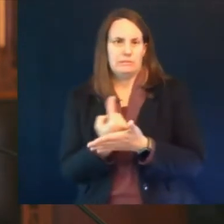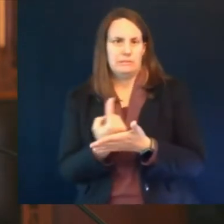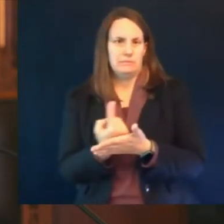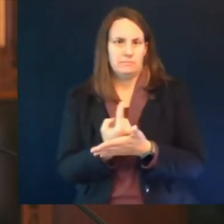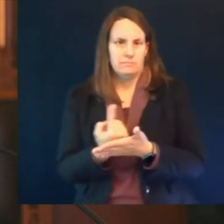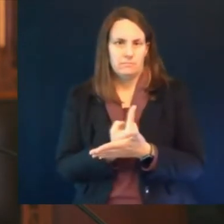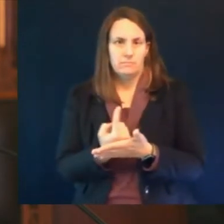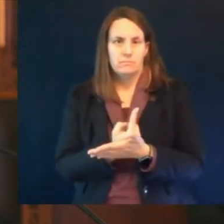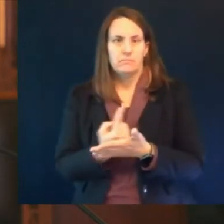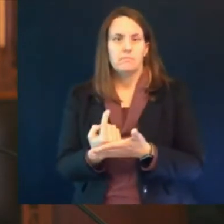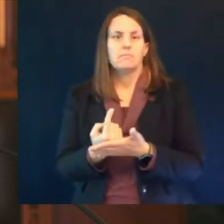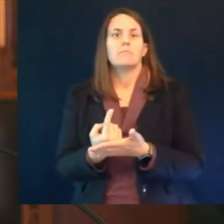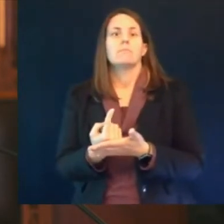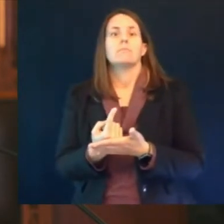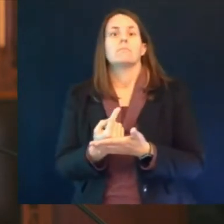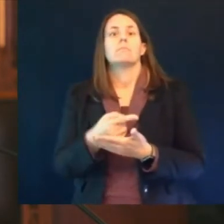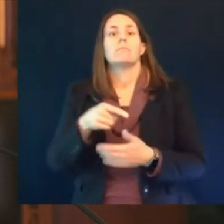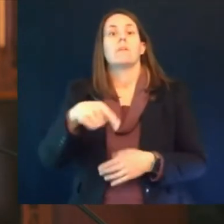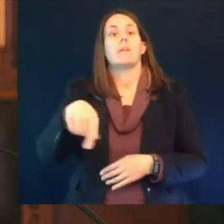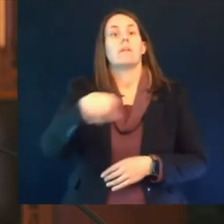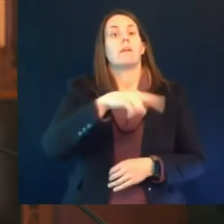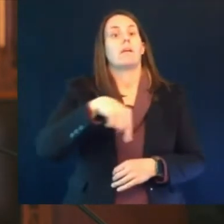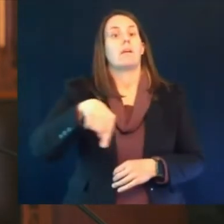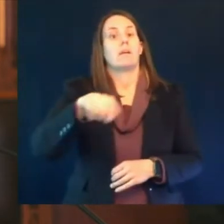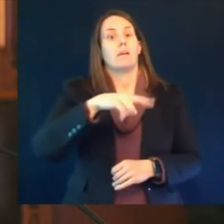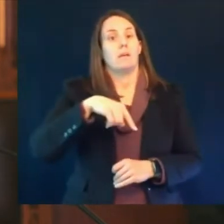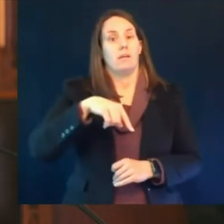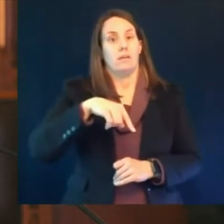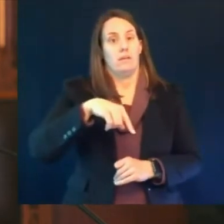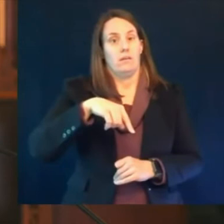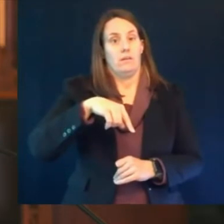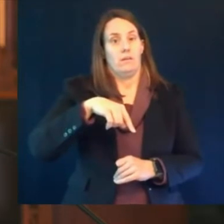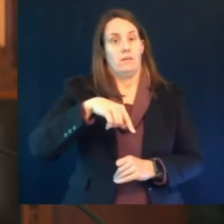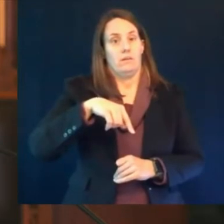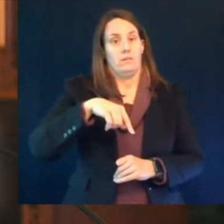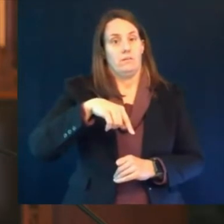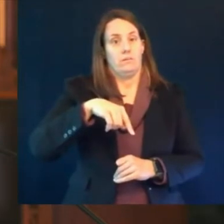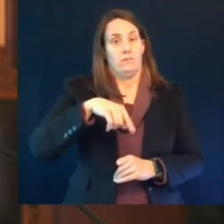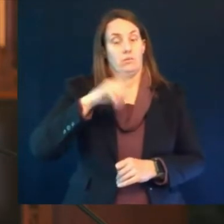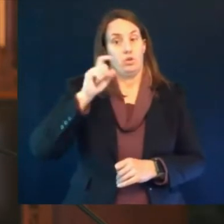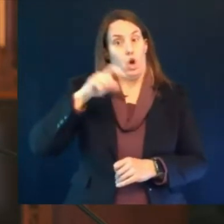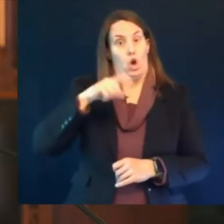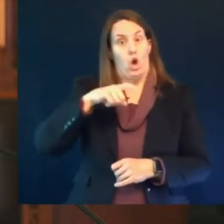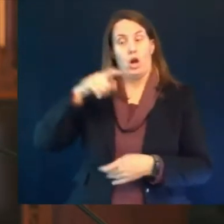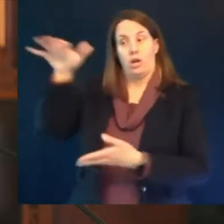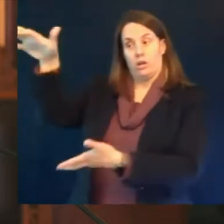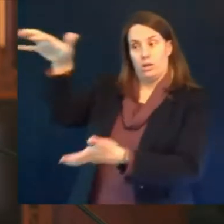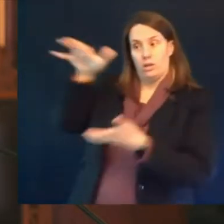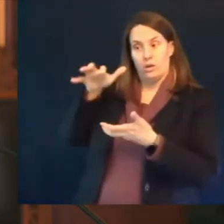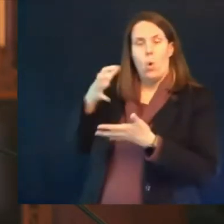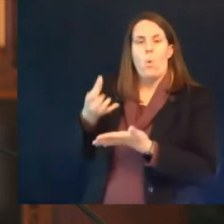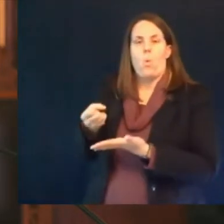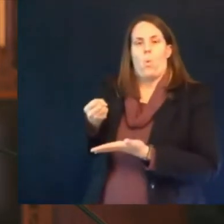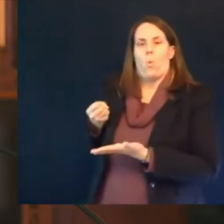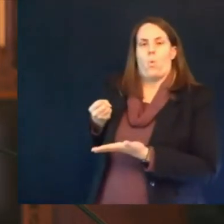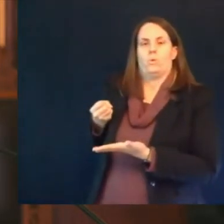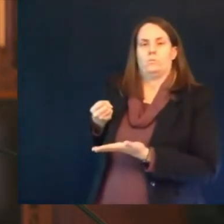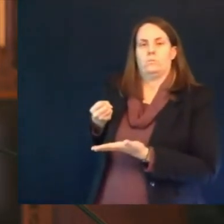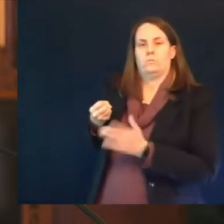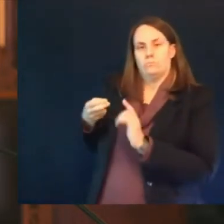to store it appropriately in refrigerators to label it at this point in time do not use